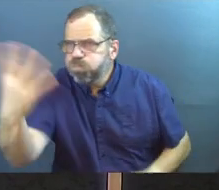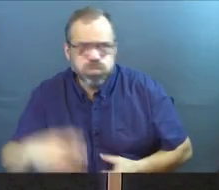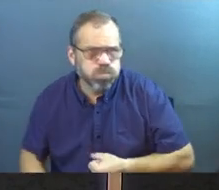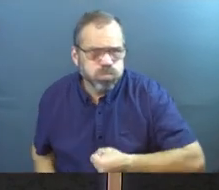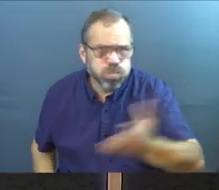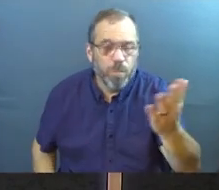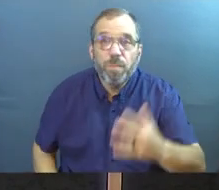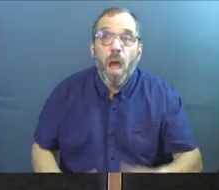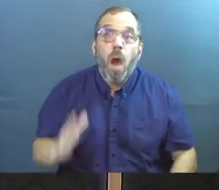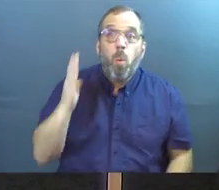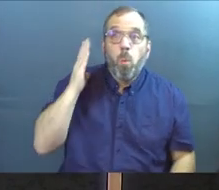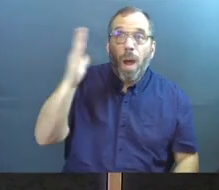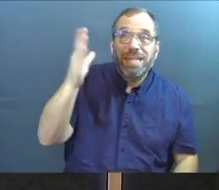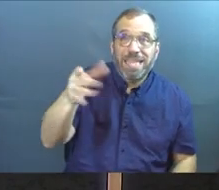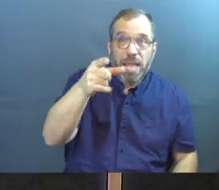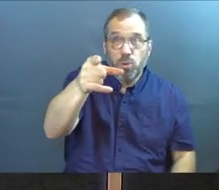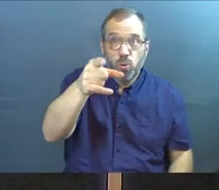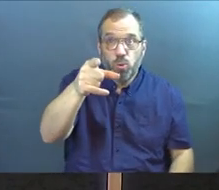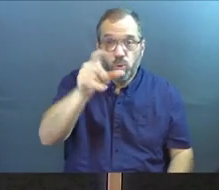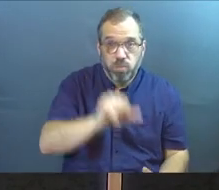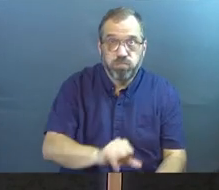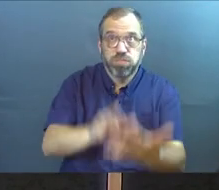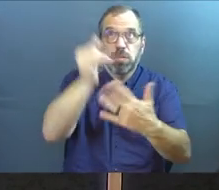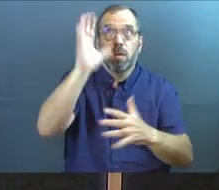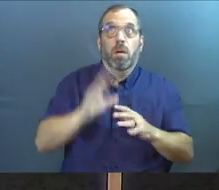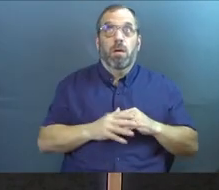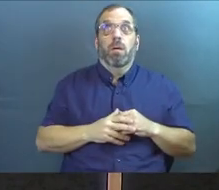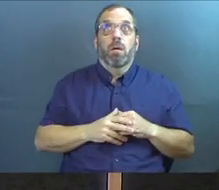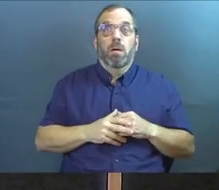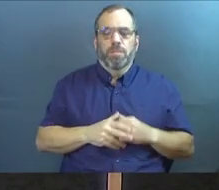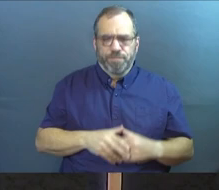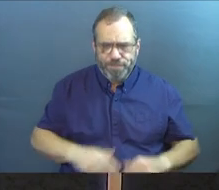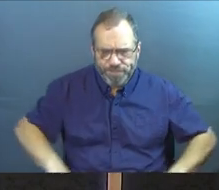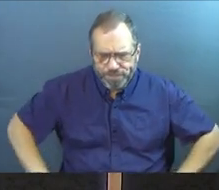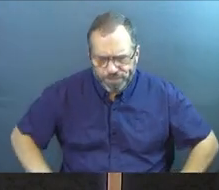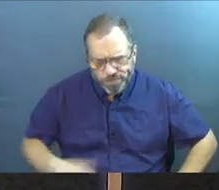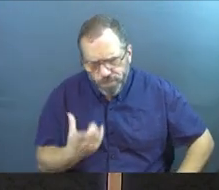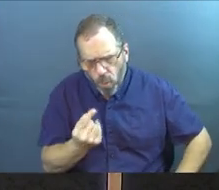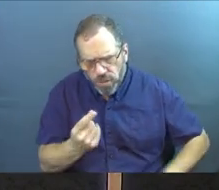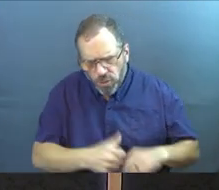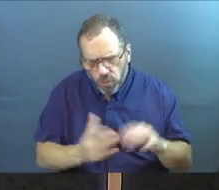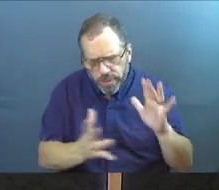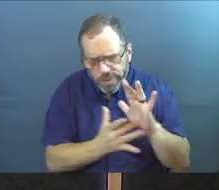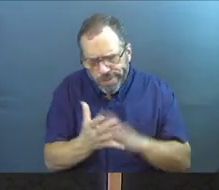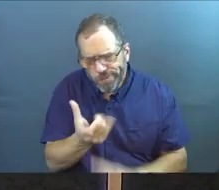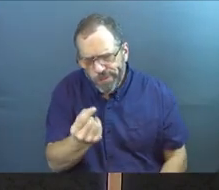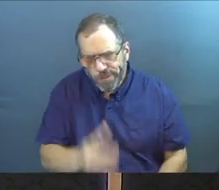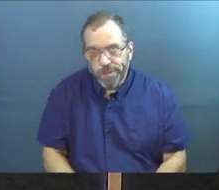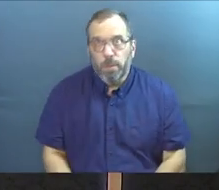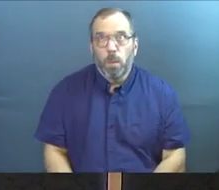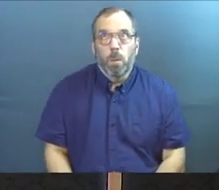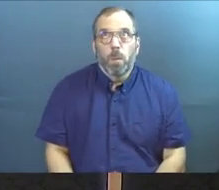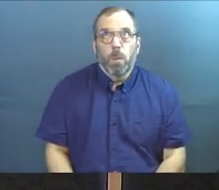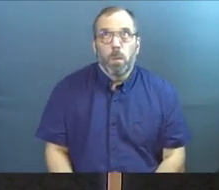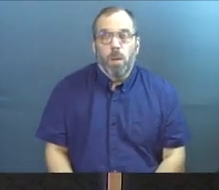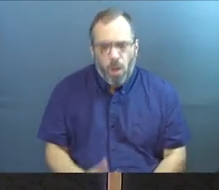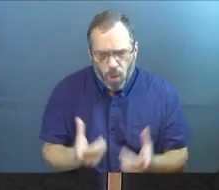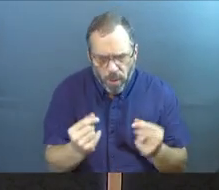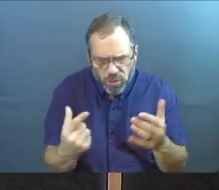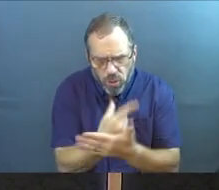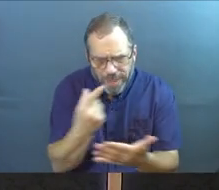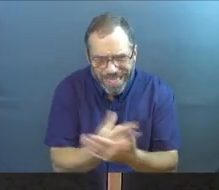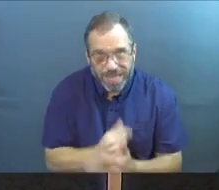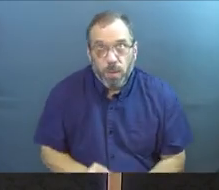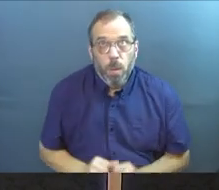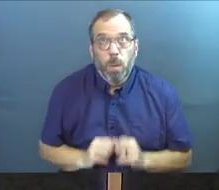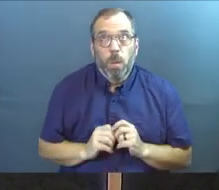There's a day that will come where we'll all stand before God. And he will ask us what we did with his son. He will ask us what we did with the